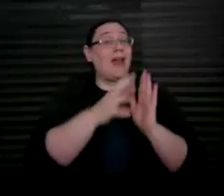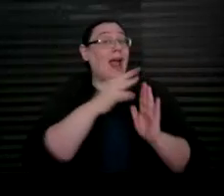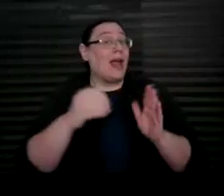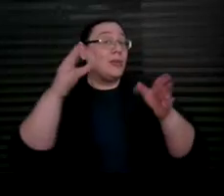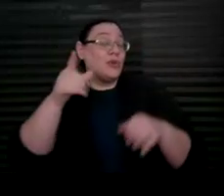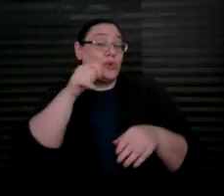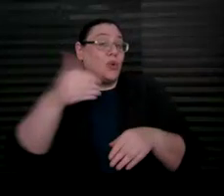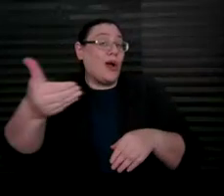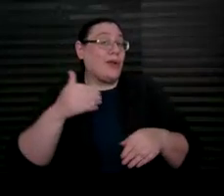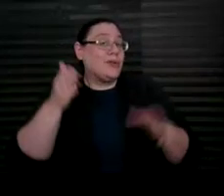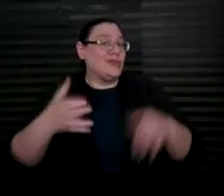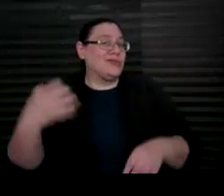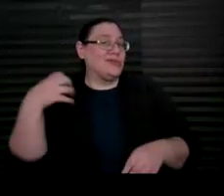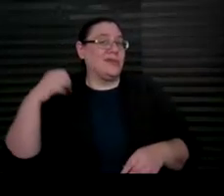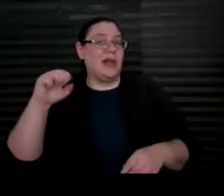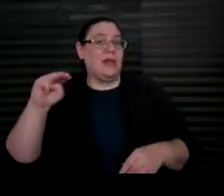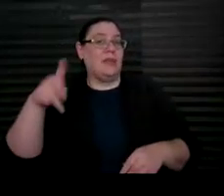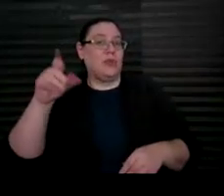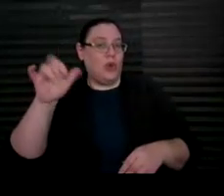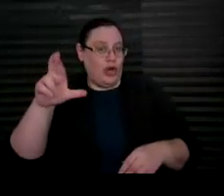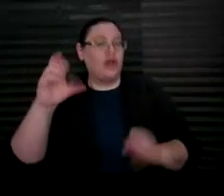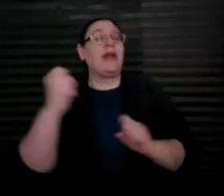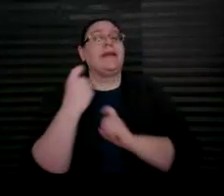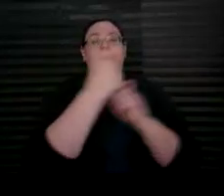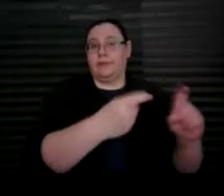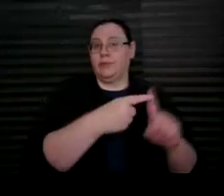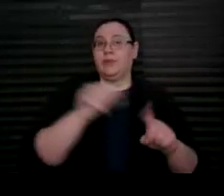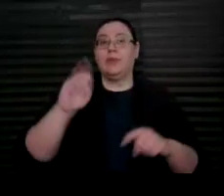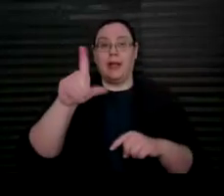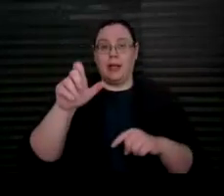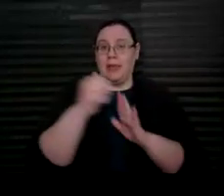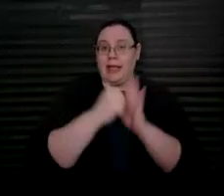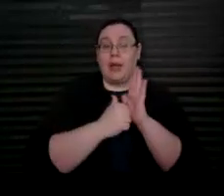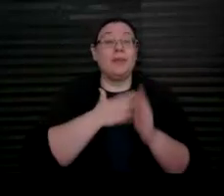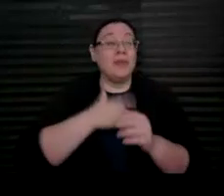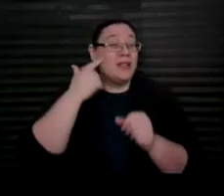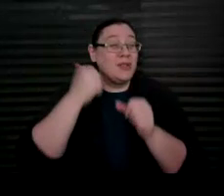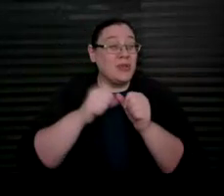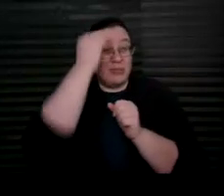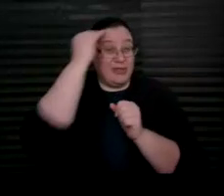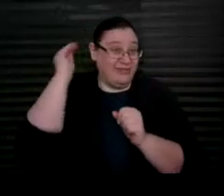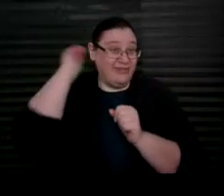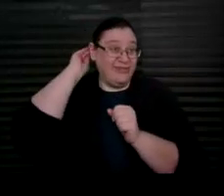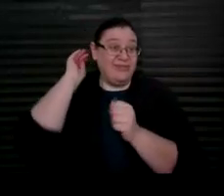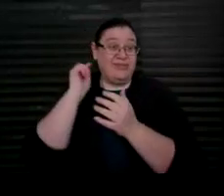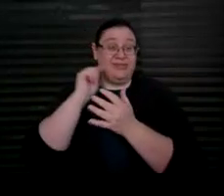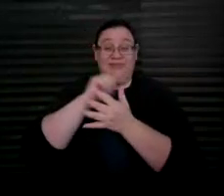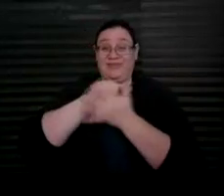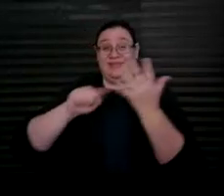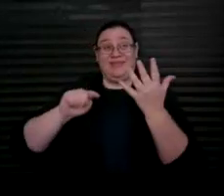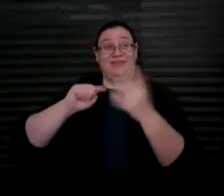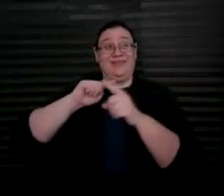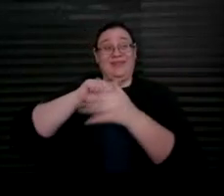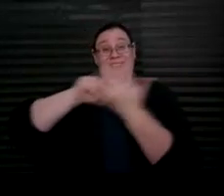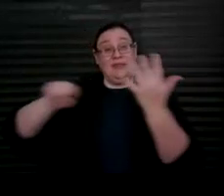can also make contributions to an ABLE account. And please keep in mind, from all of these combined sources,